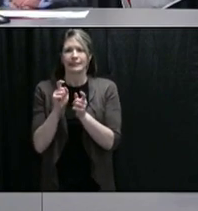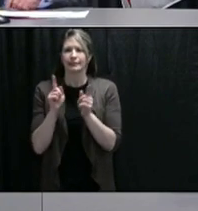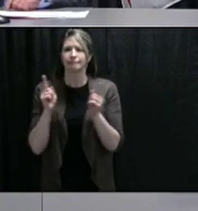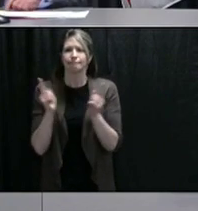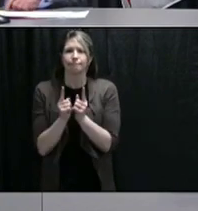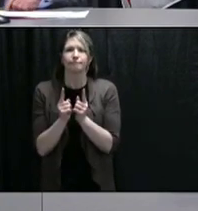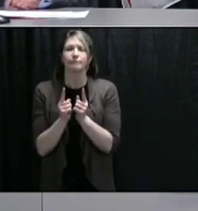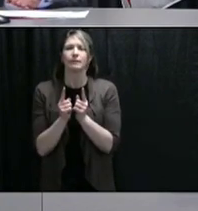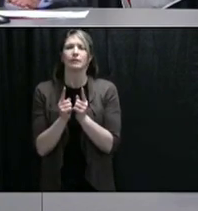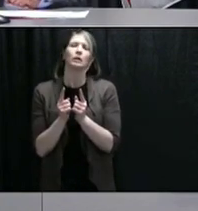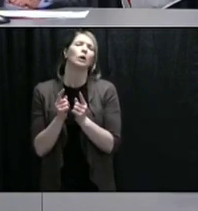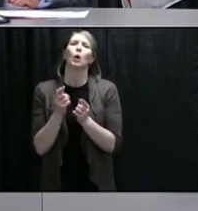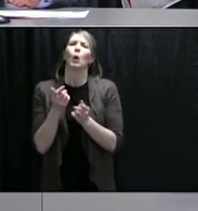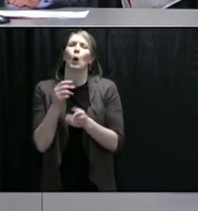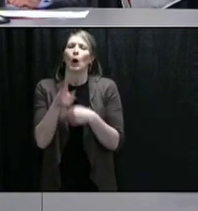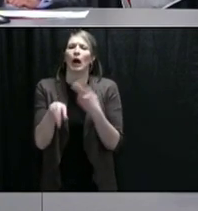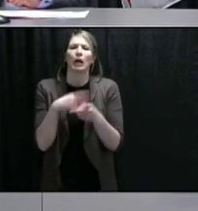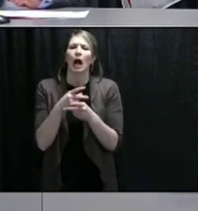on those ships?